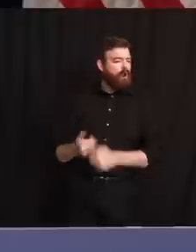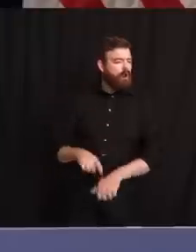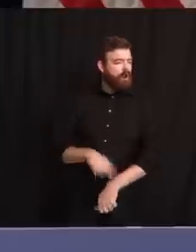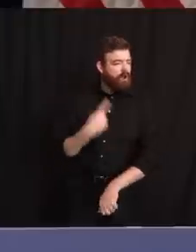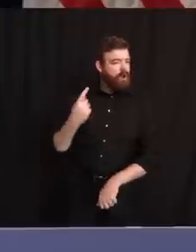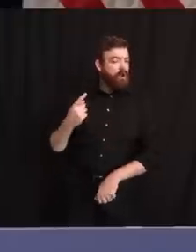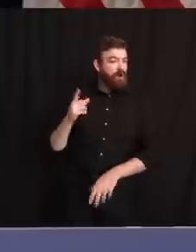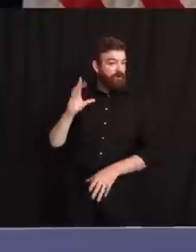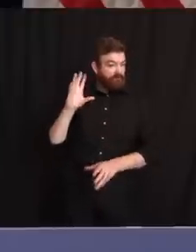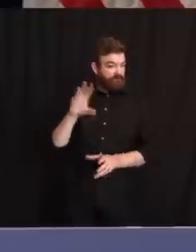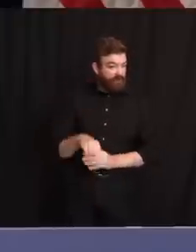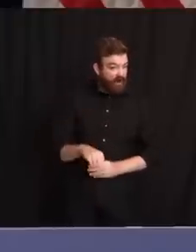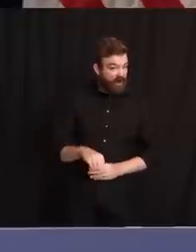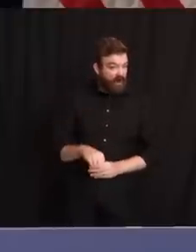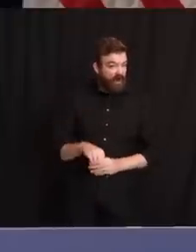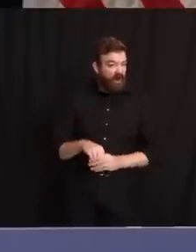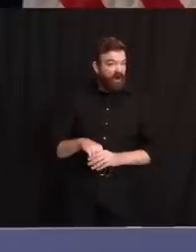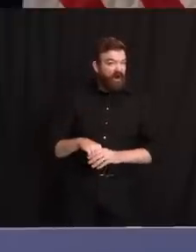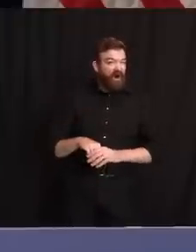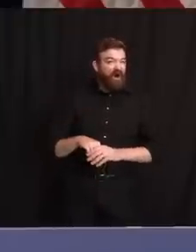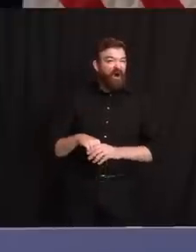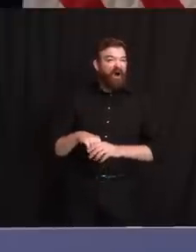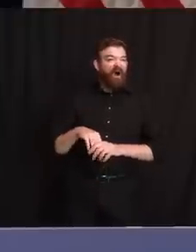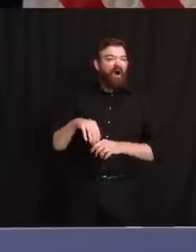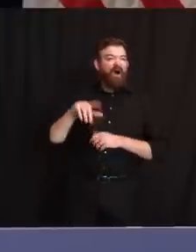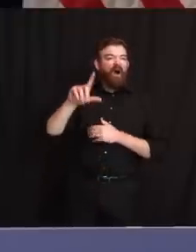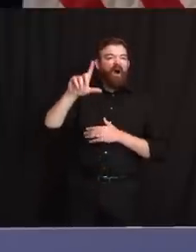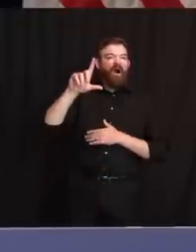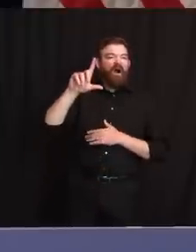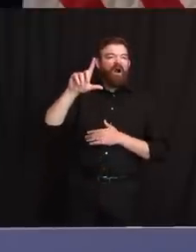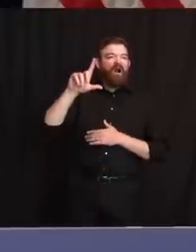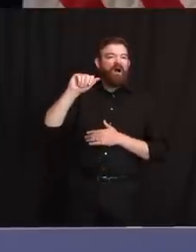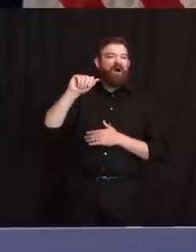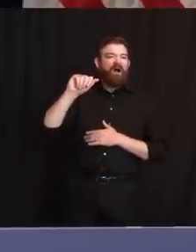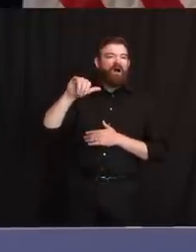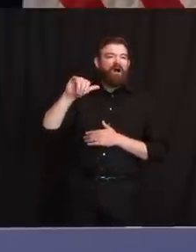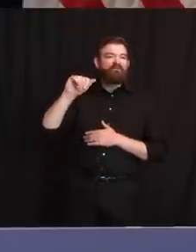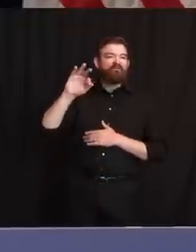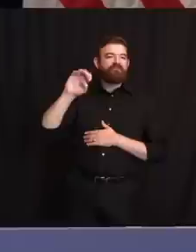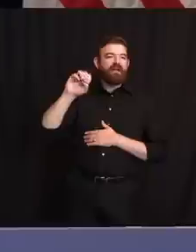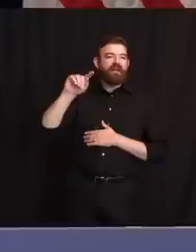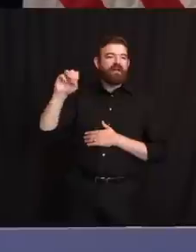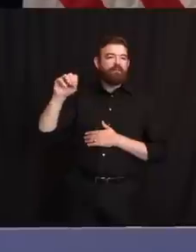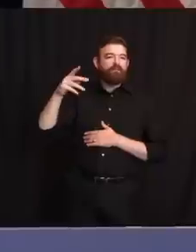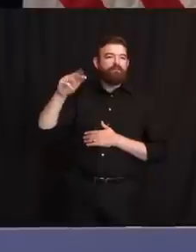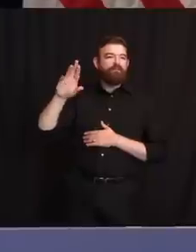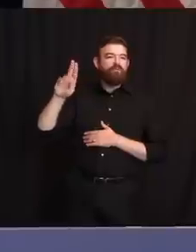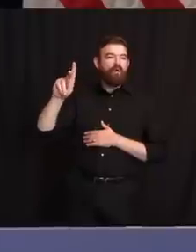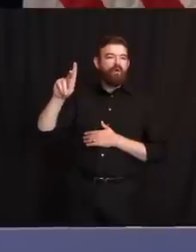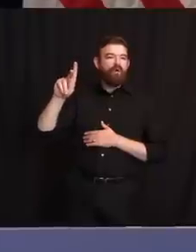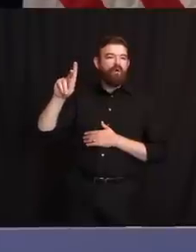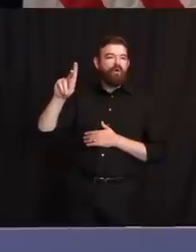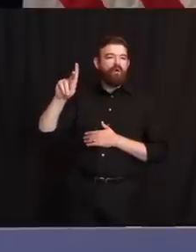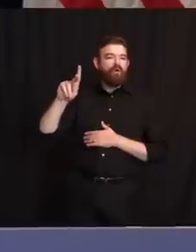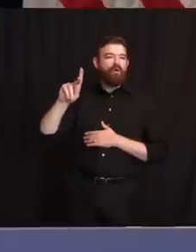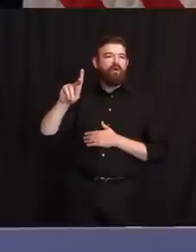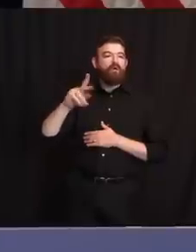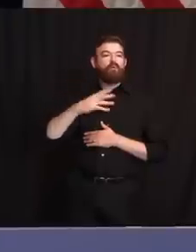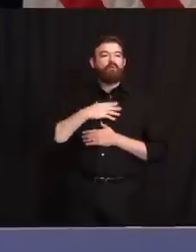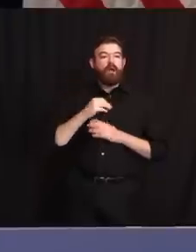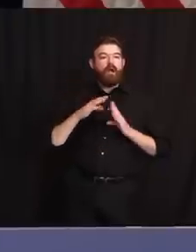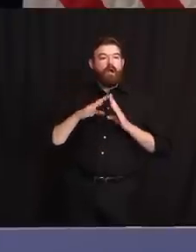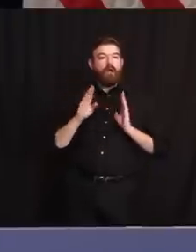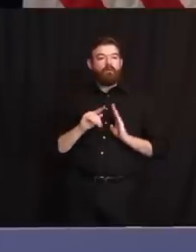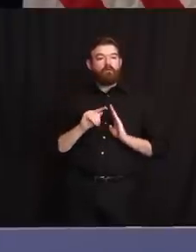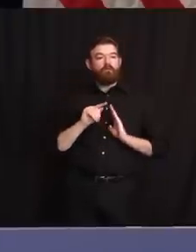Lafayette Park outside the White House yesterday before the president walked over to St. John's Church and what was your reaction to that? Thank you.